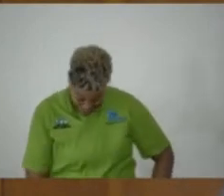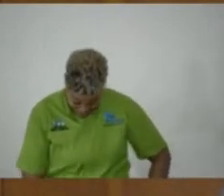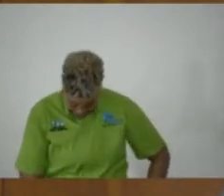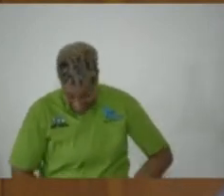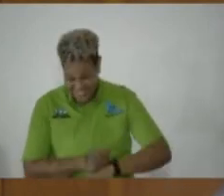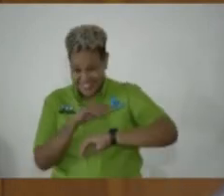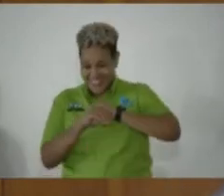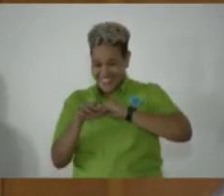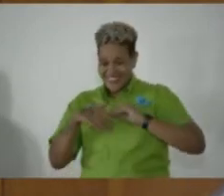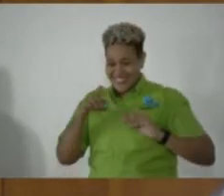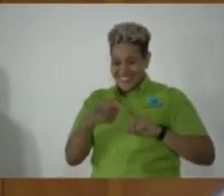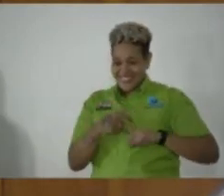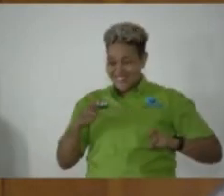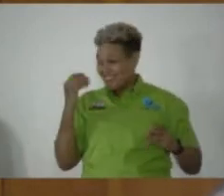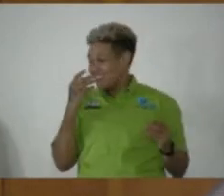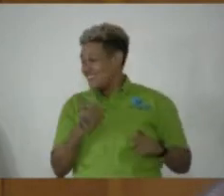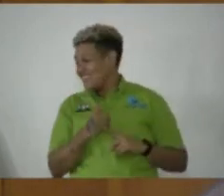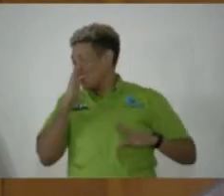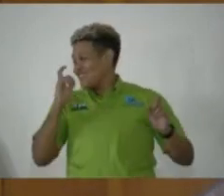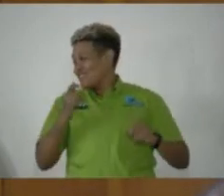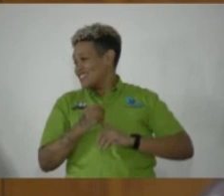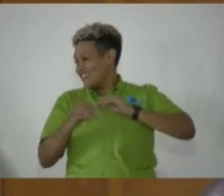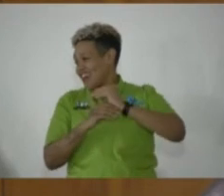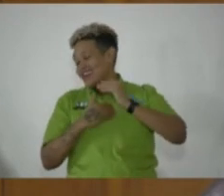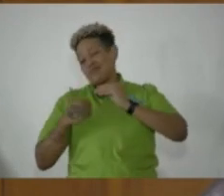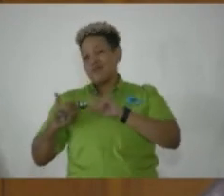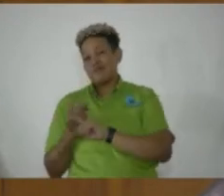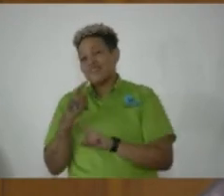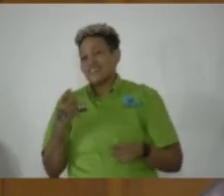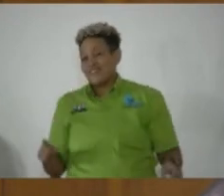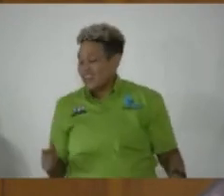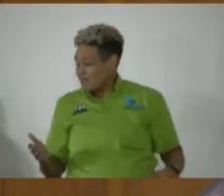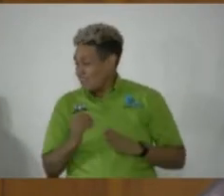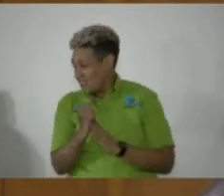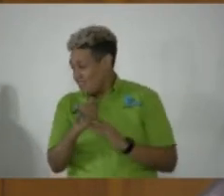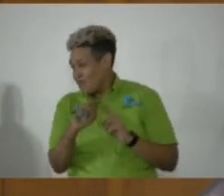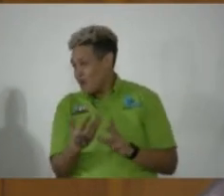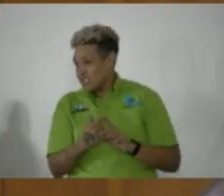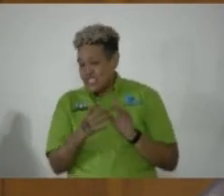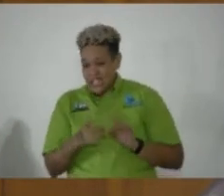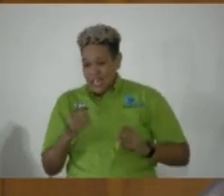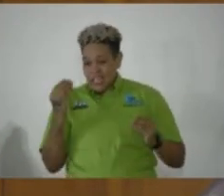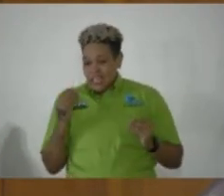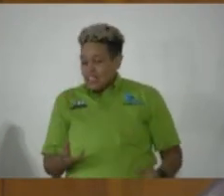And I must say, Speaker, that the member, the leader of the opposition stated that,